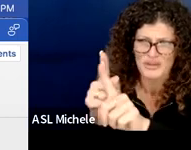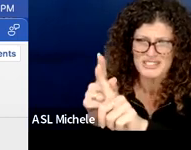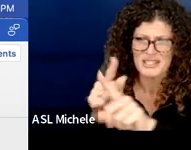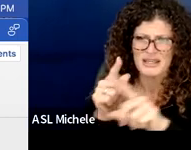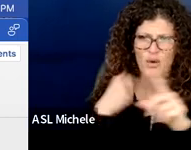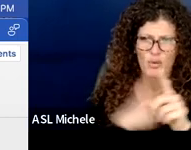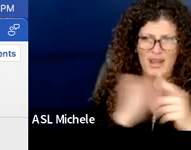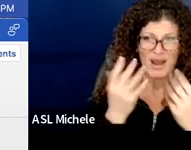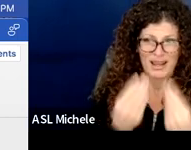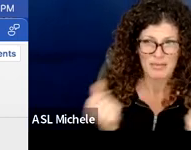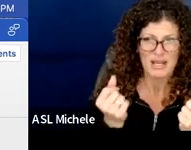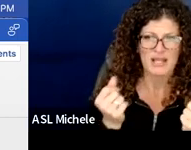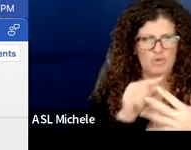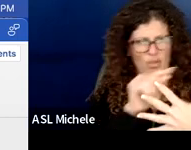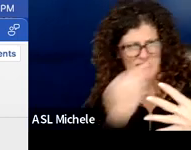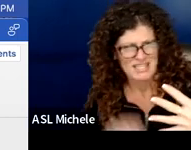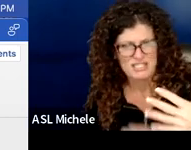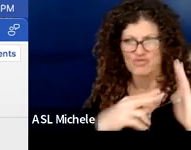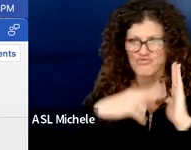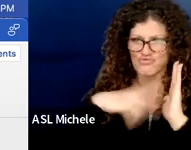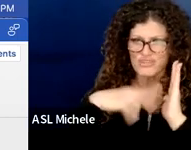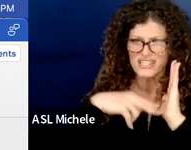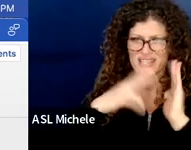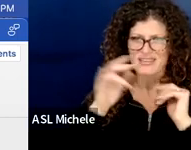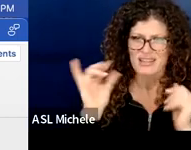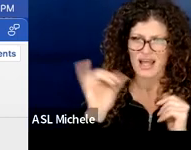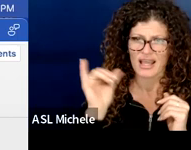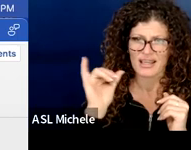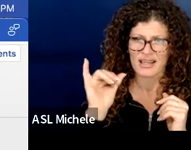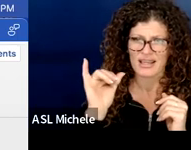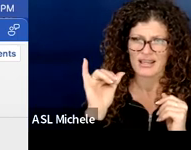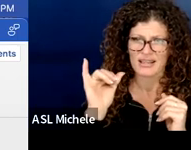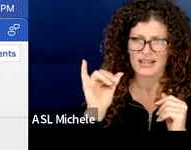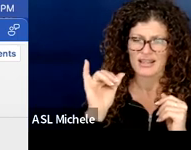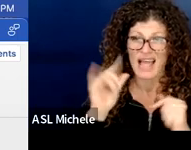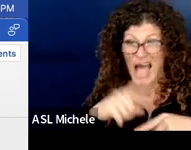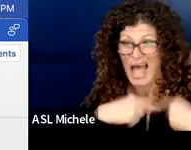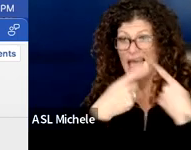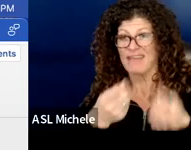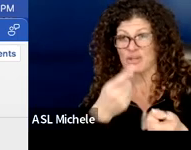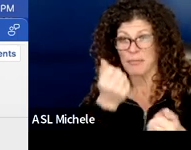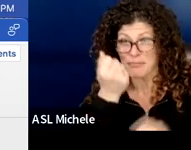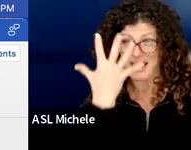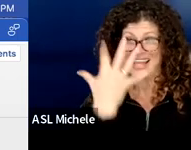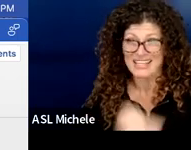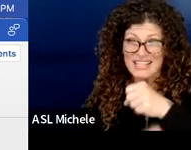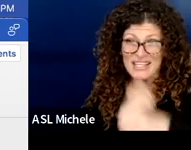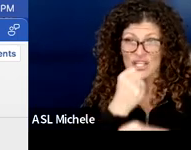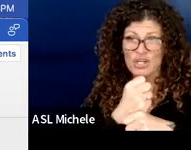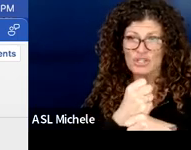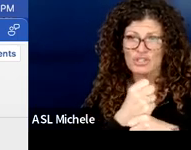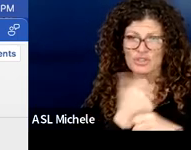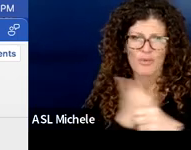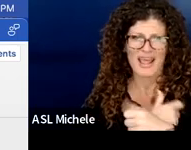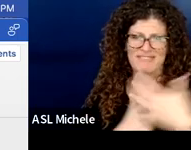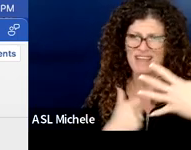do these read as after decades this is it we we have this five bullets